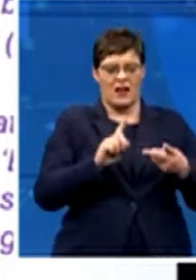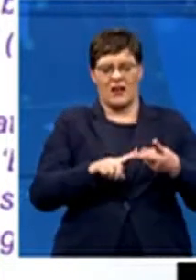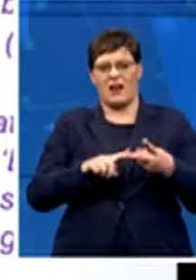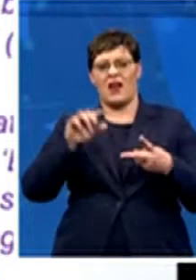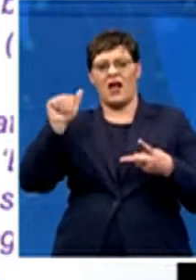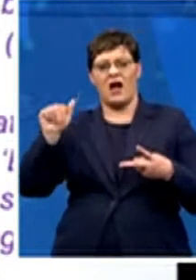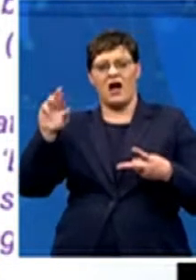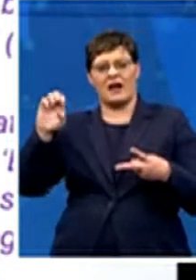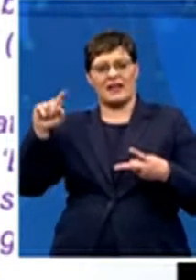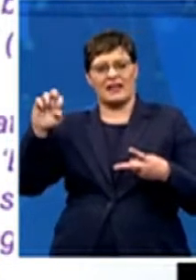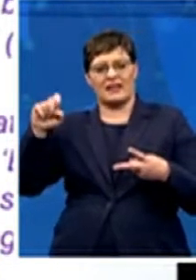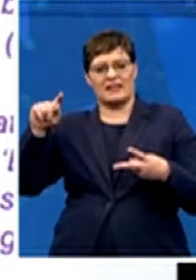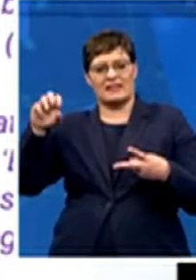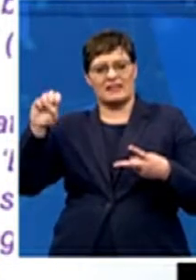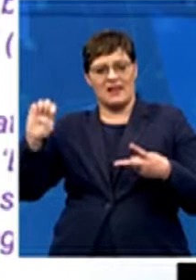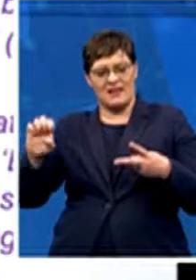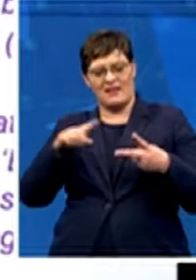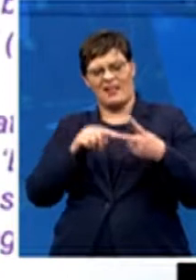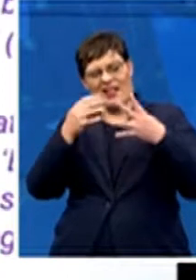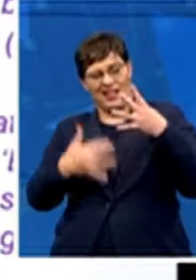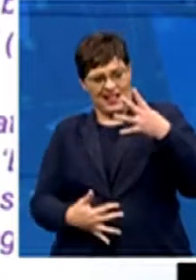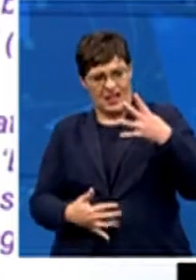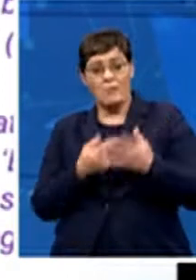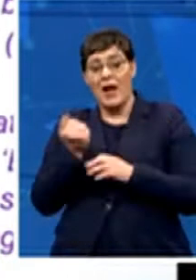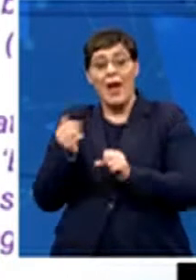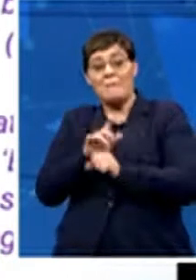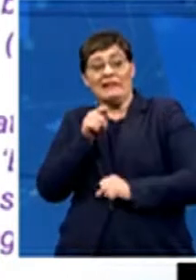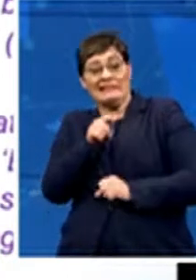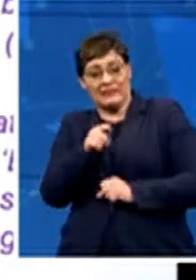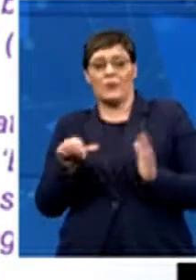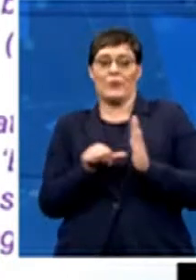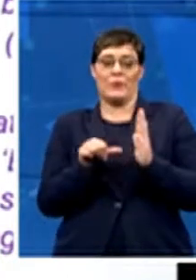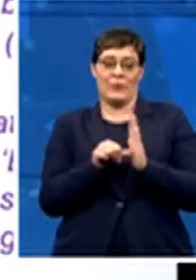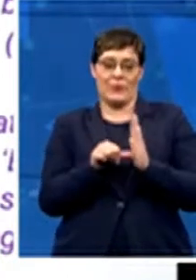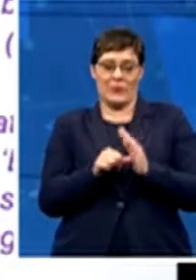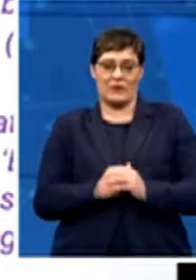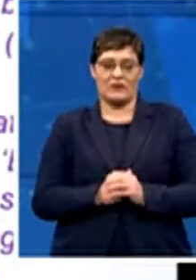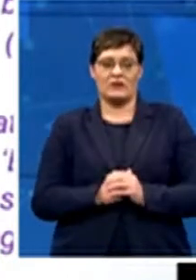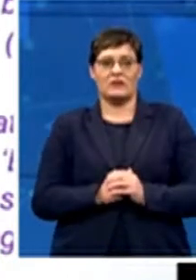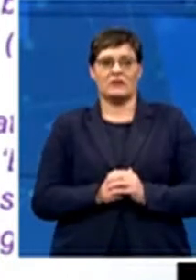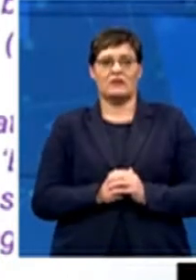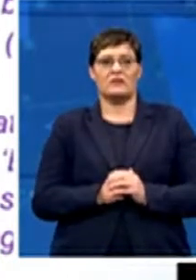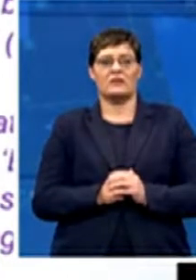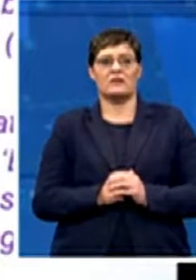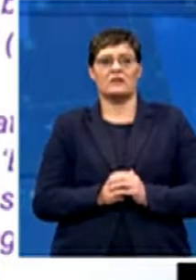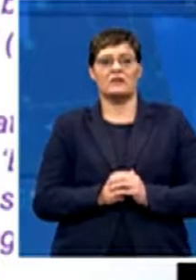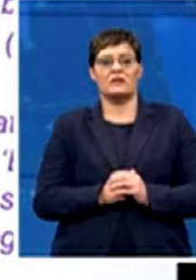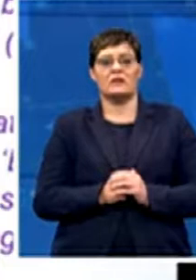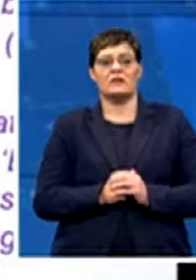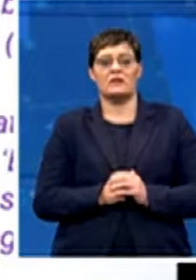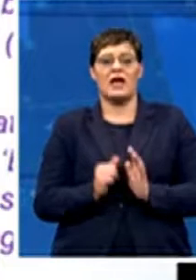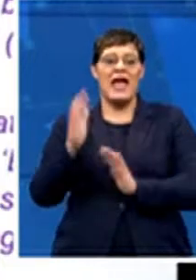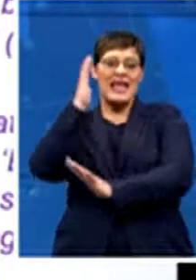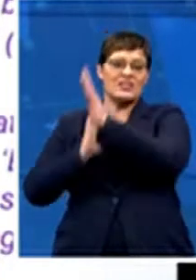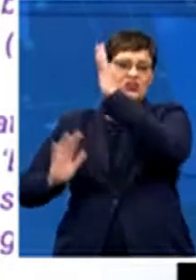what impacted here. But really, it is to say that South Africa's history of segregation, injustice and inequality